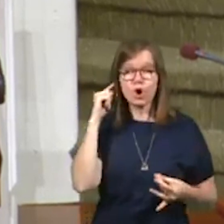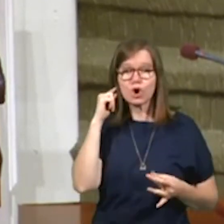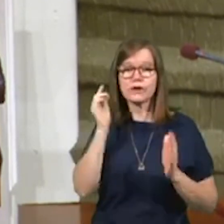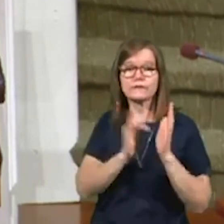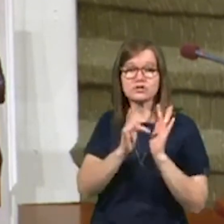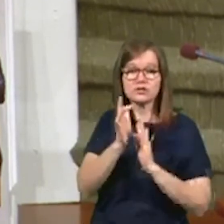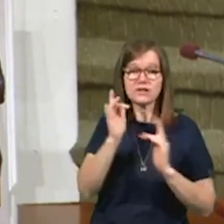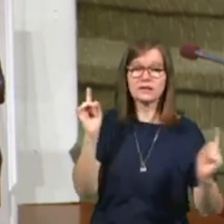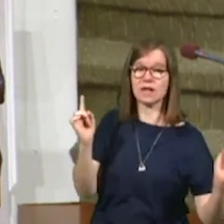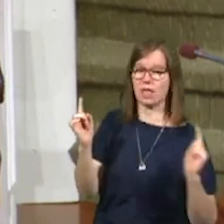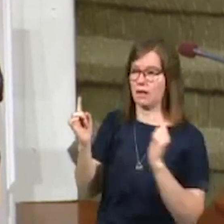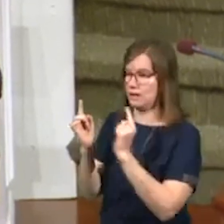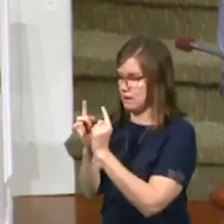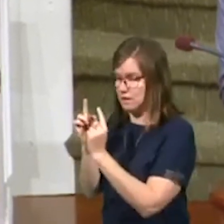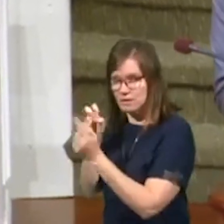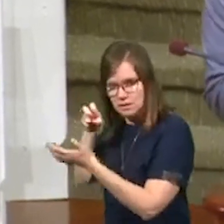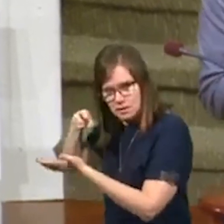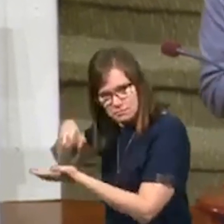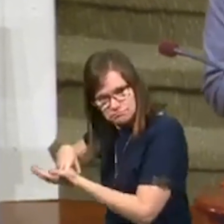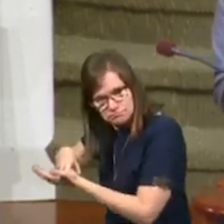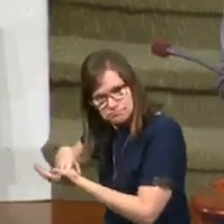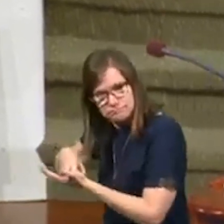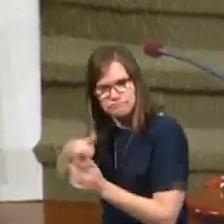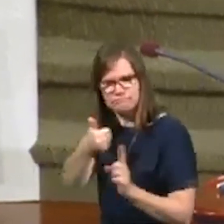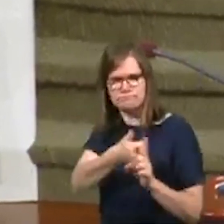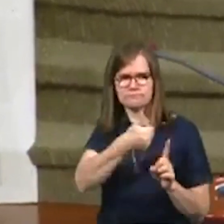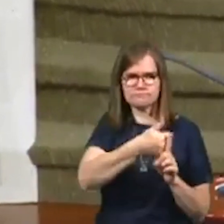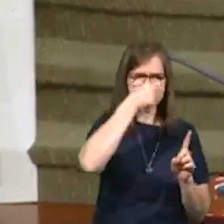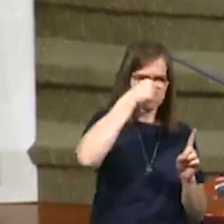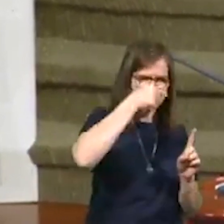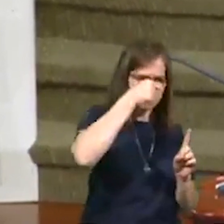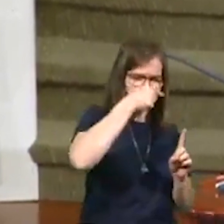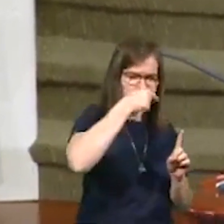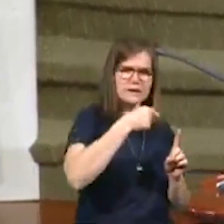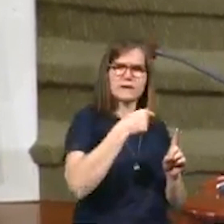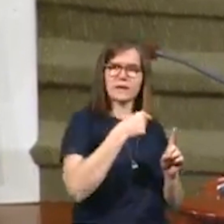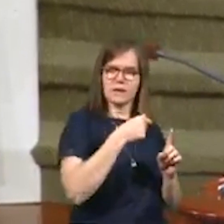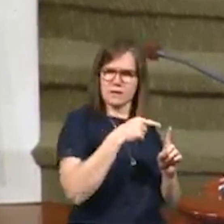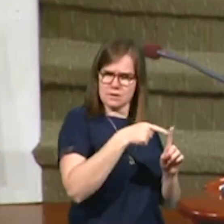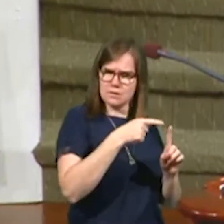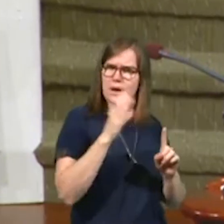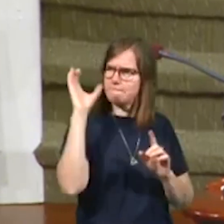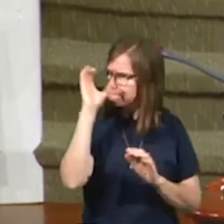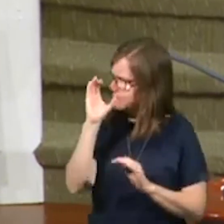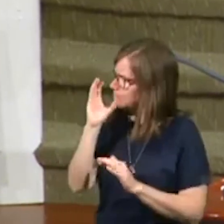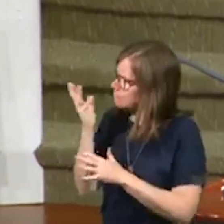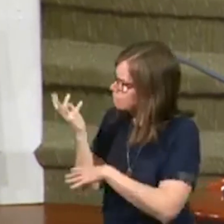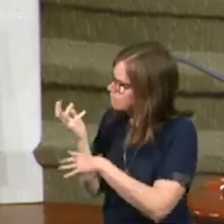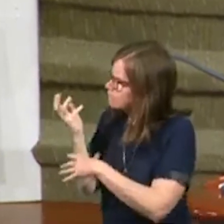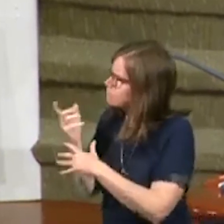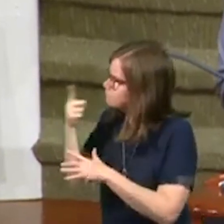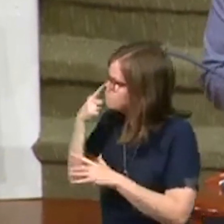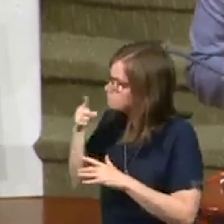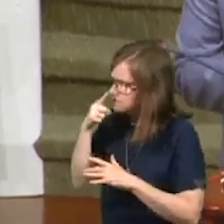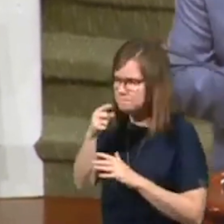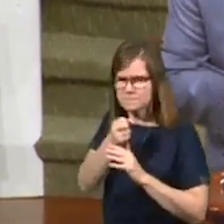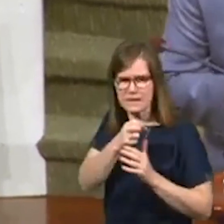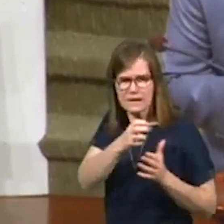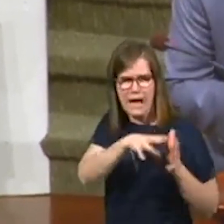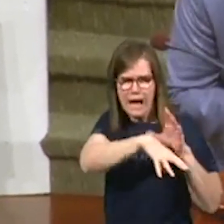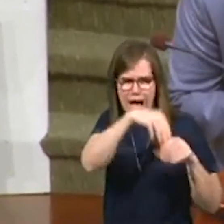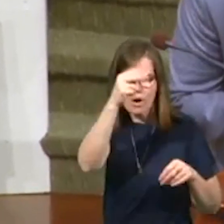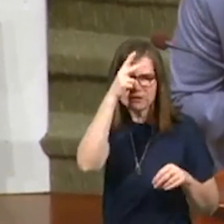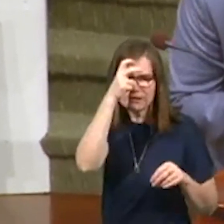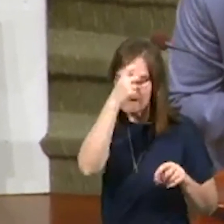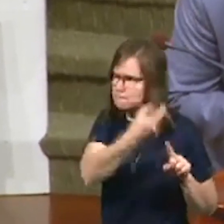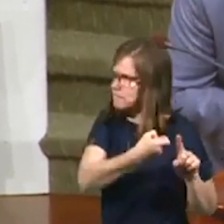fell at his feet. The woman was a Greek, a Syrophoenician by nation. And she besought him that he would cast forth the devil out of